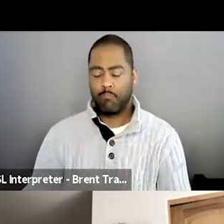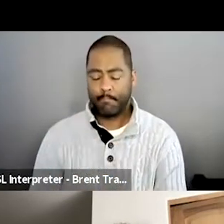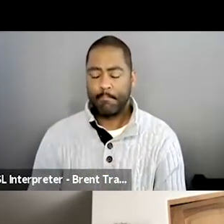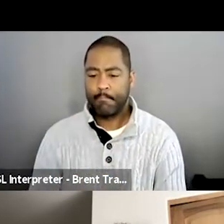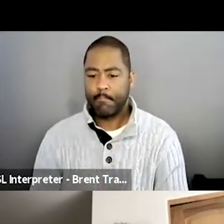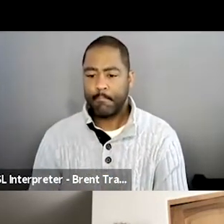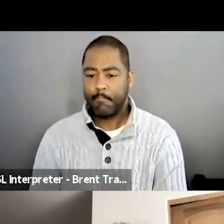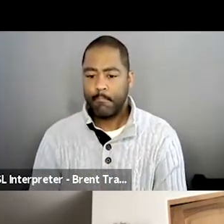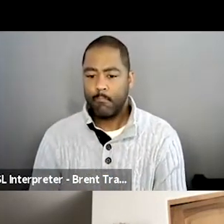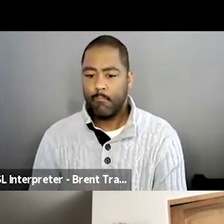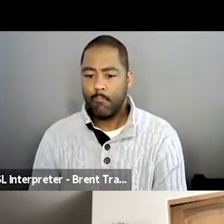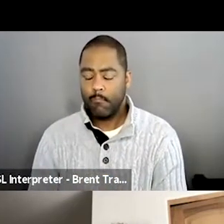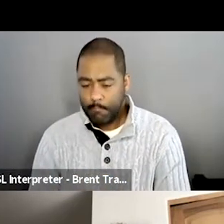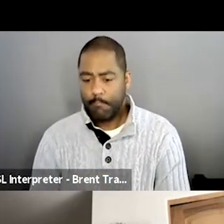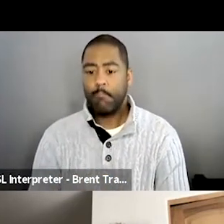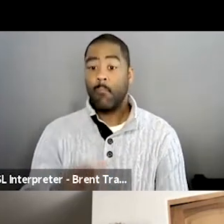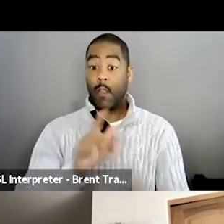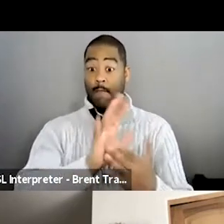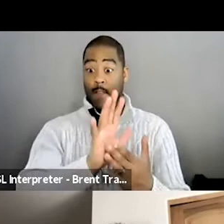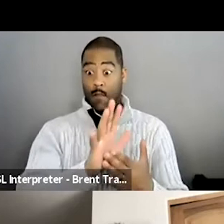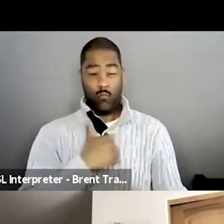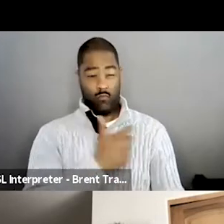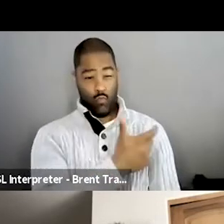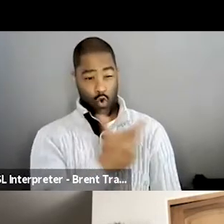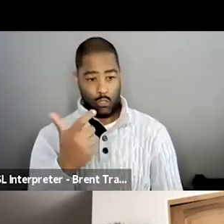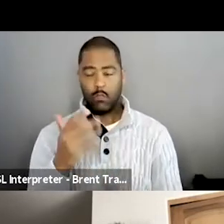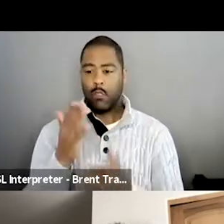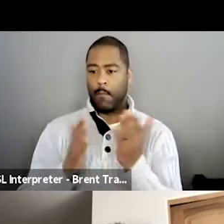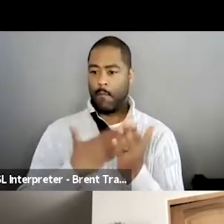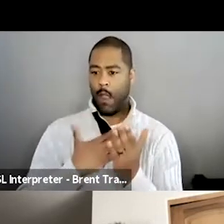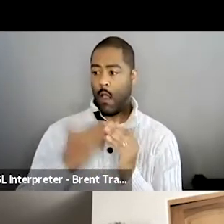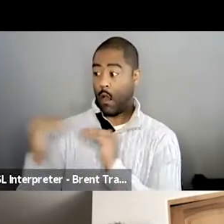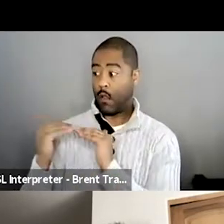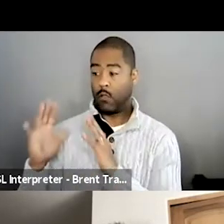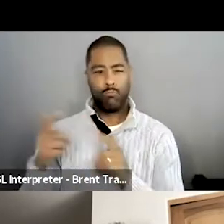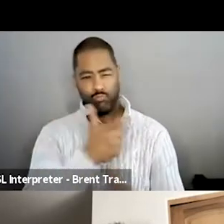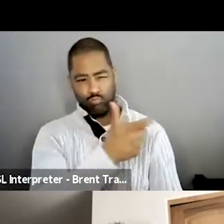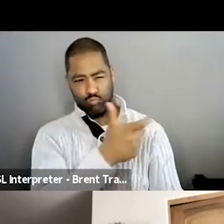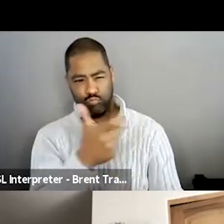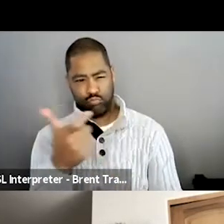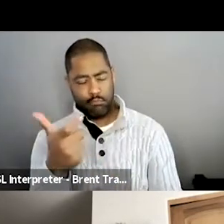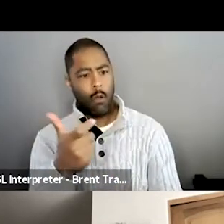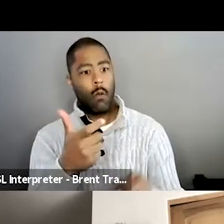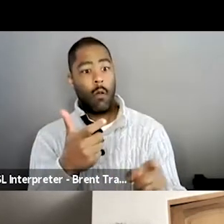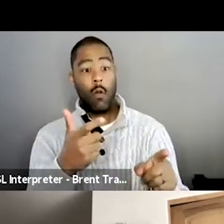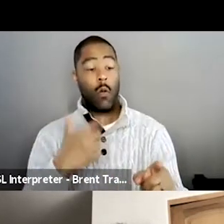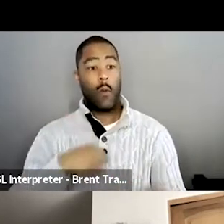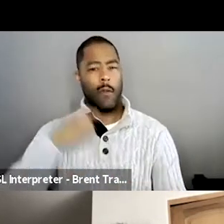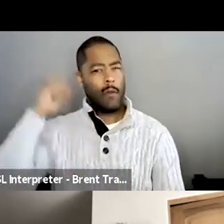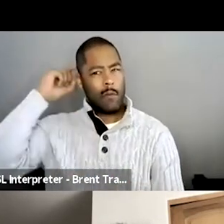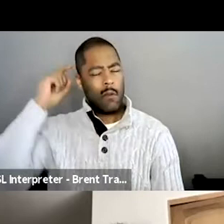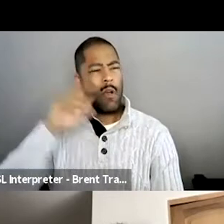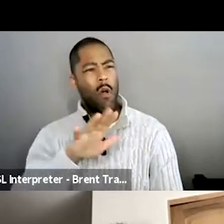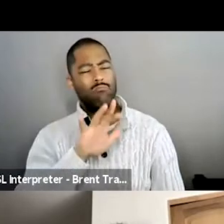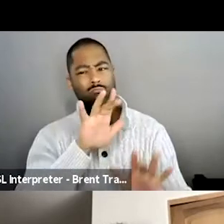I, and some of my colleagues had to the film at times was, you know, look at, look at poor Christina, look at all the things she has to do in